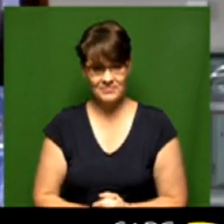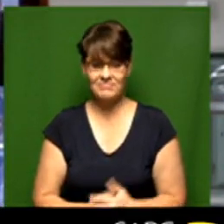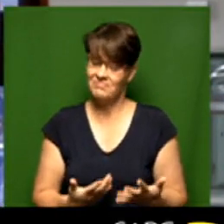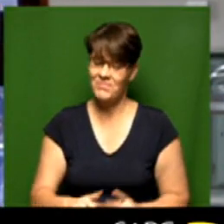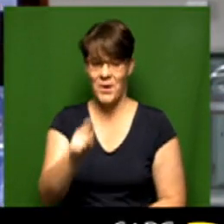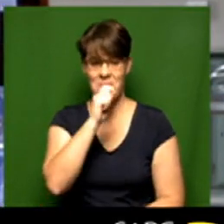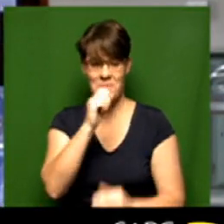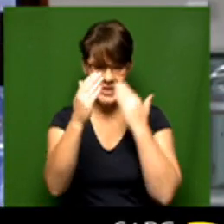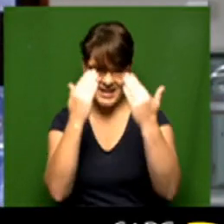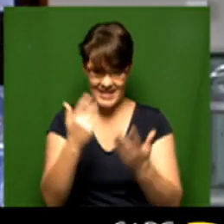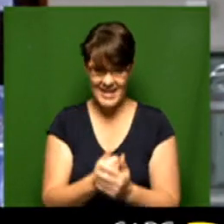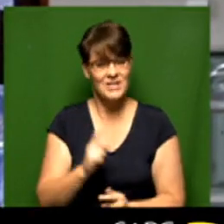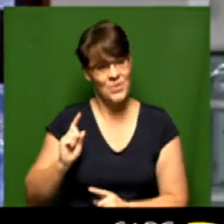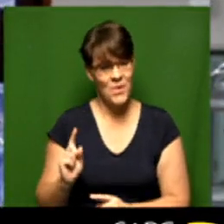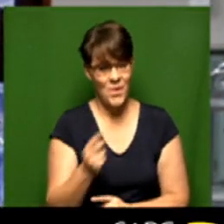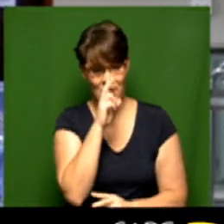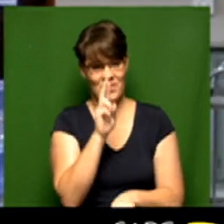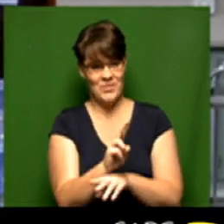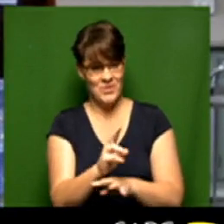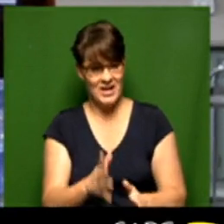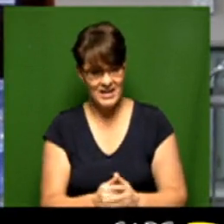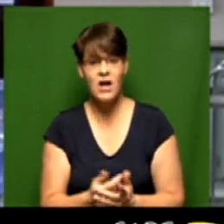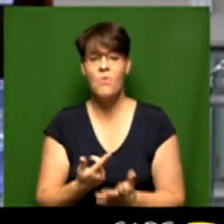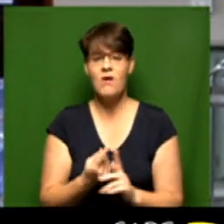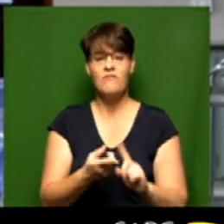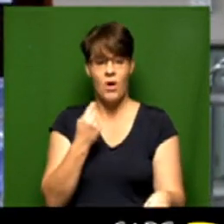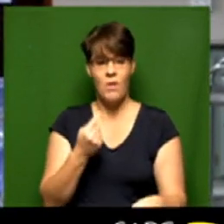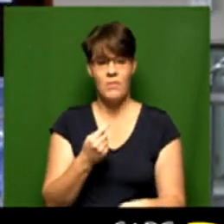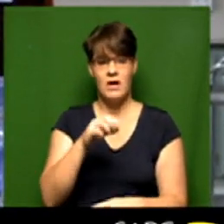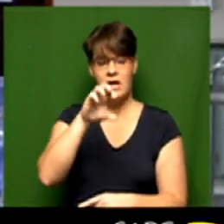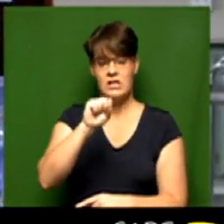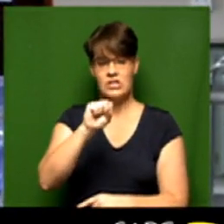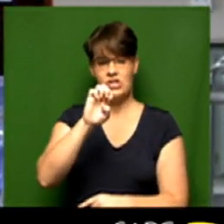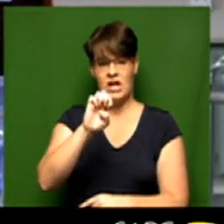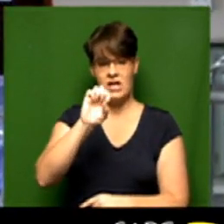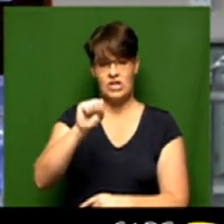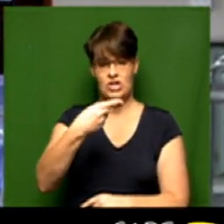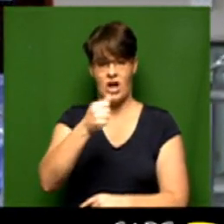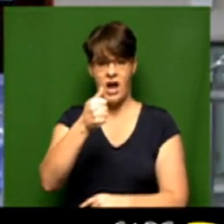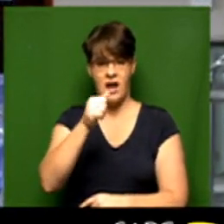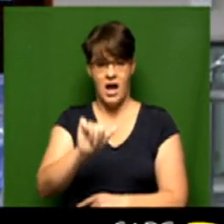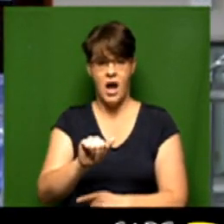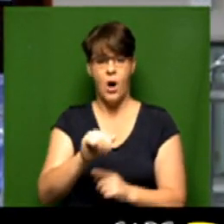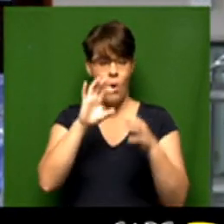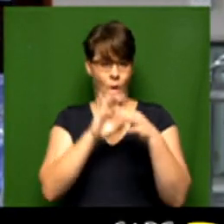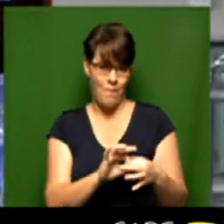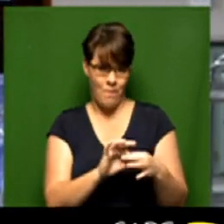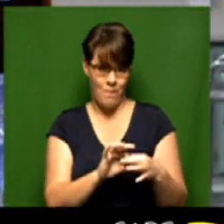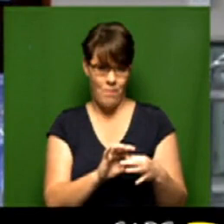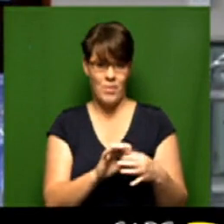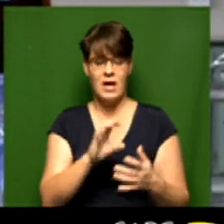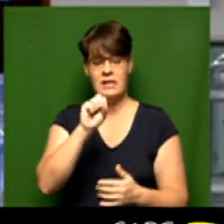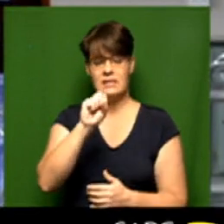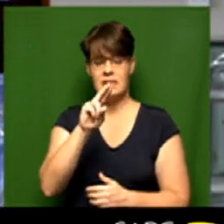very good morning to you Leanne and a very good morning to the viewers well I am coming to you from Sashaya home here in Summerstrand we've been